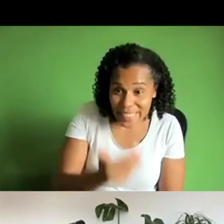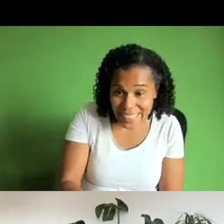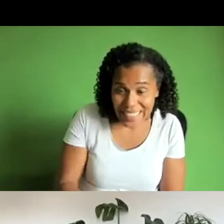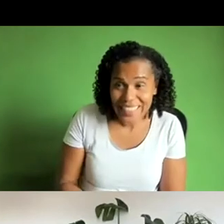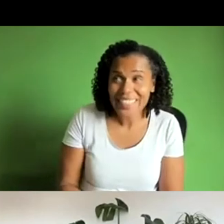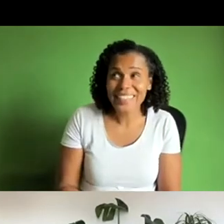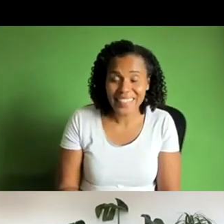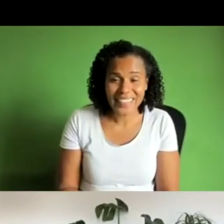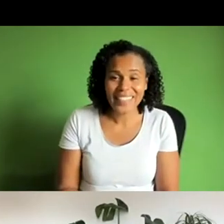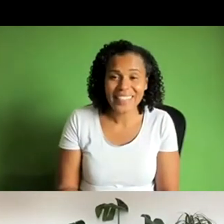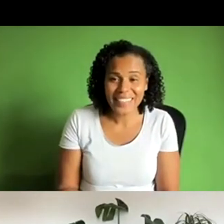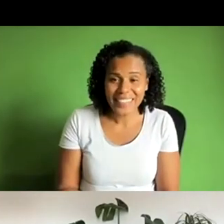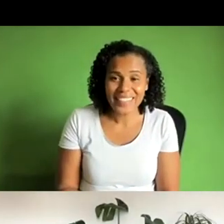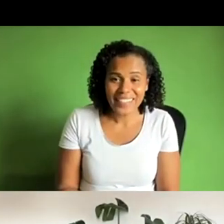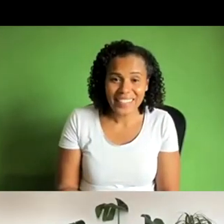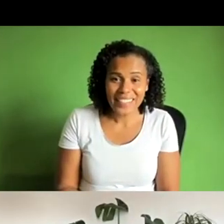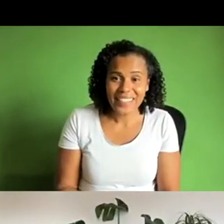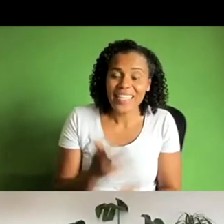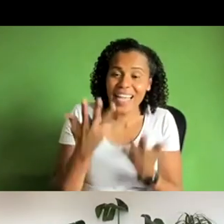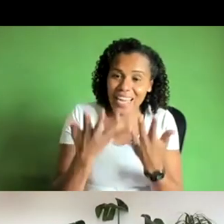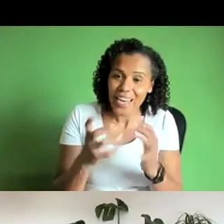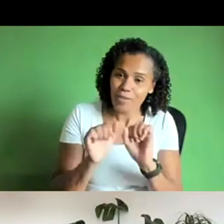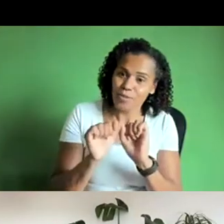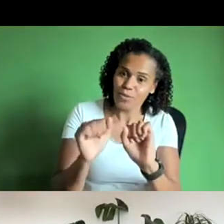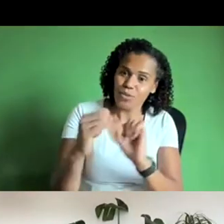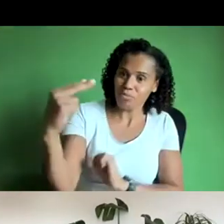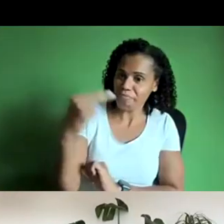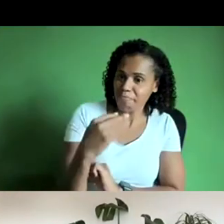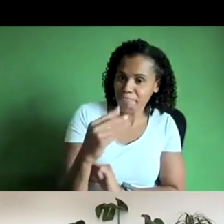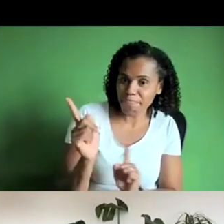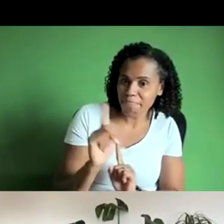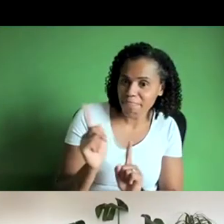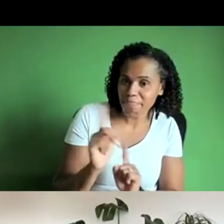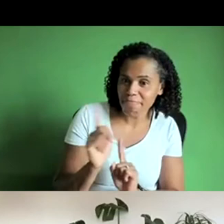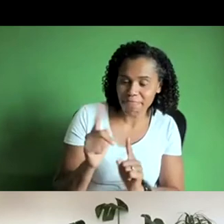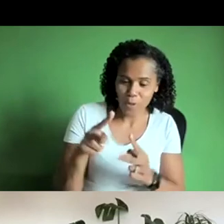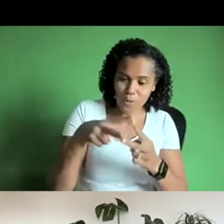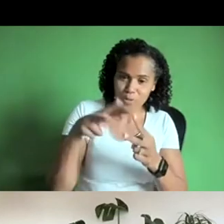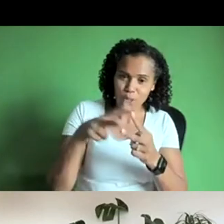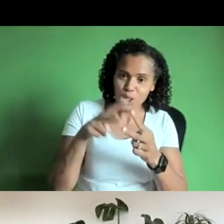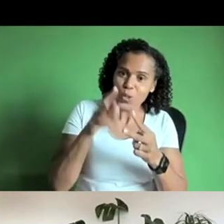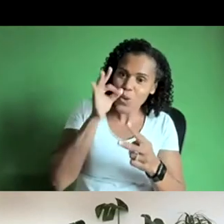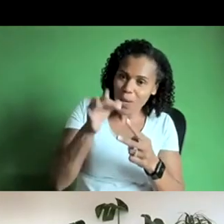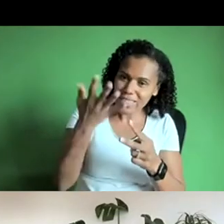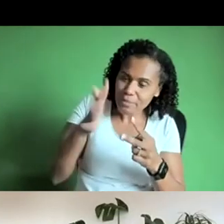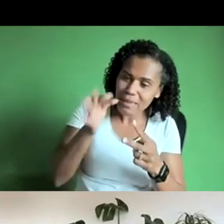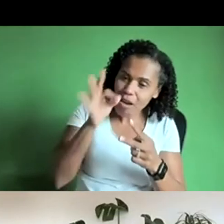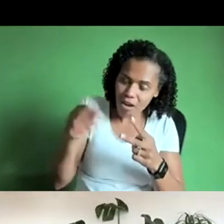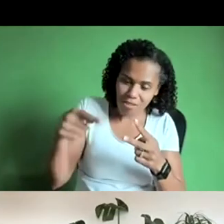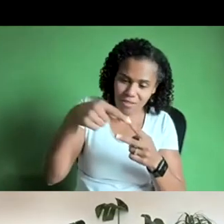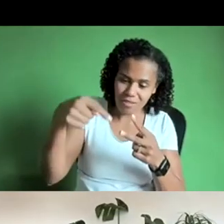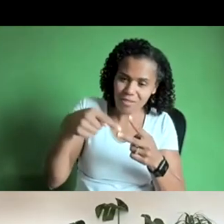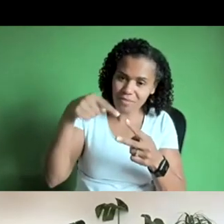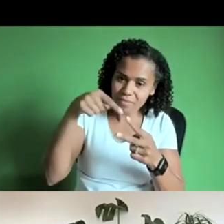give us uh your perspective on these these two questions and provocations really around uh